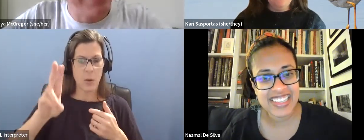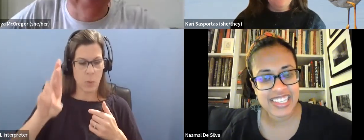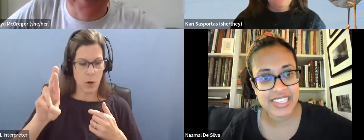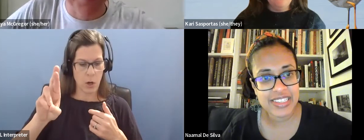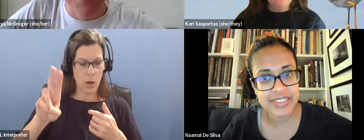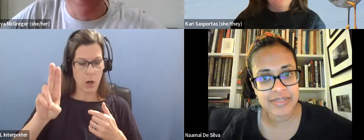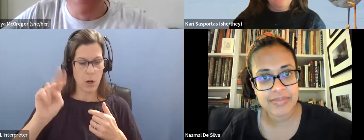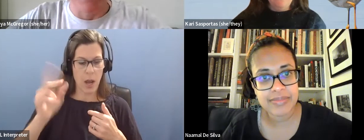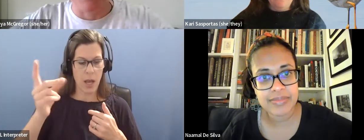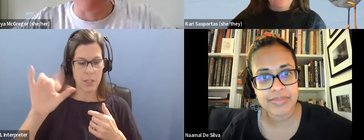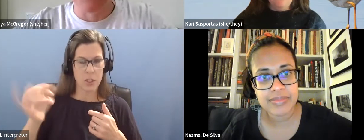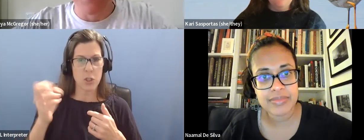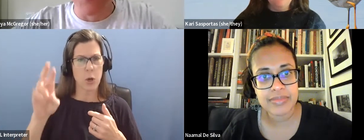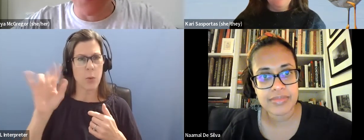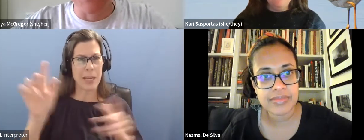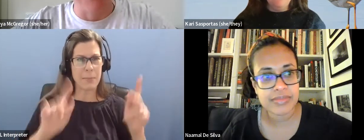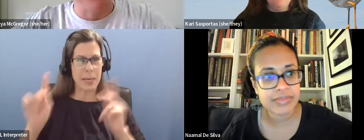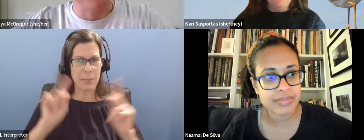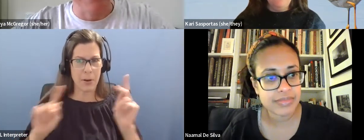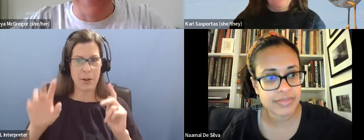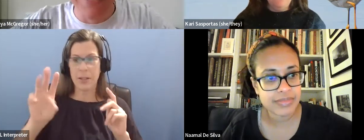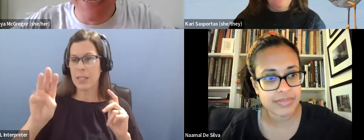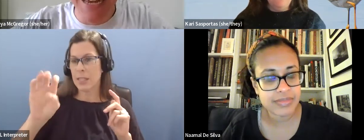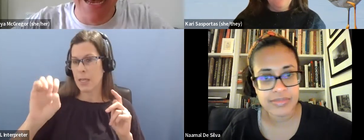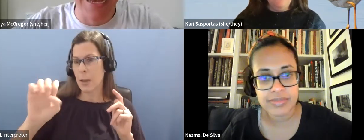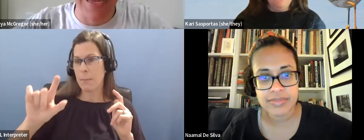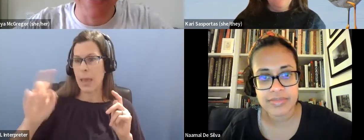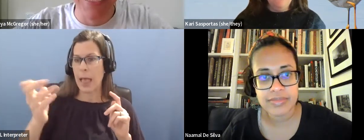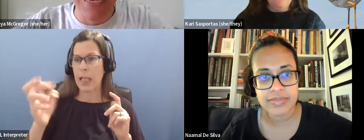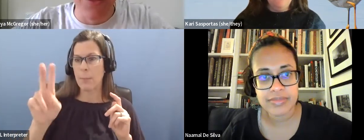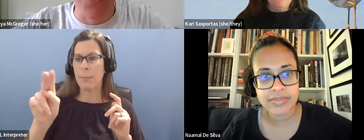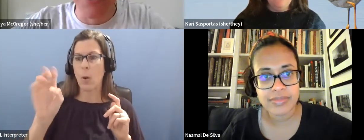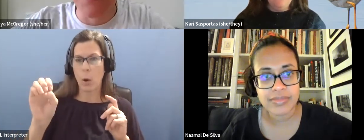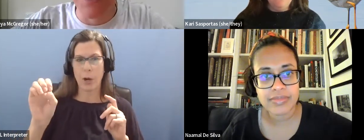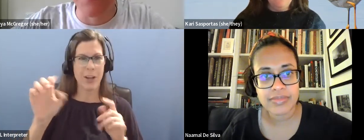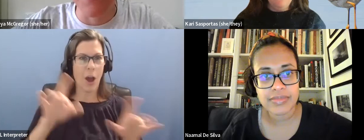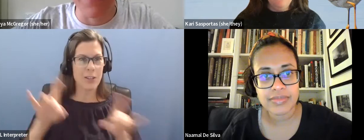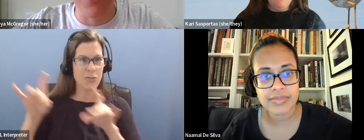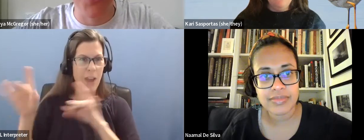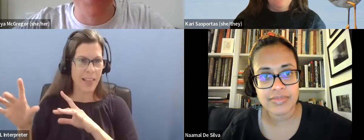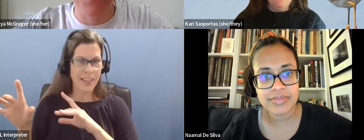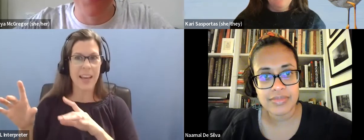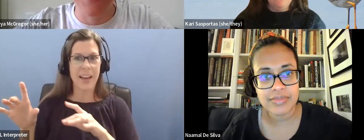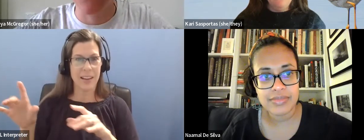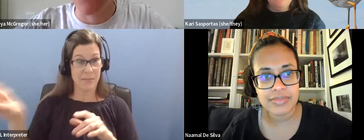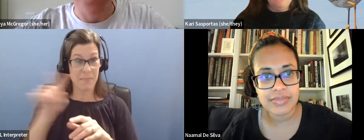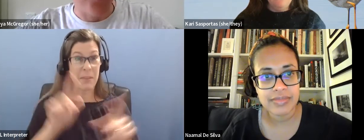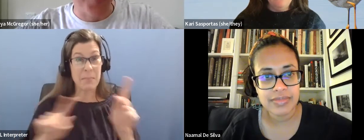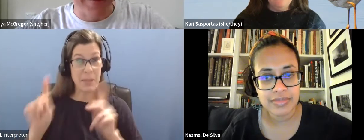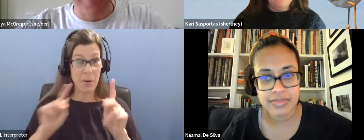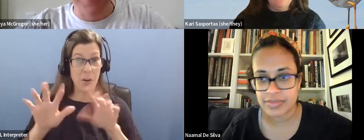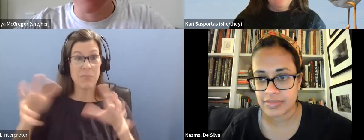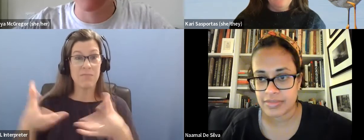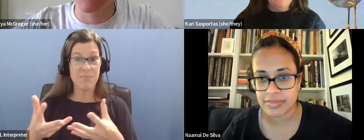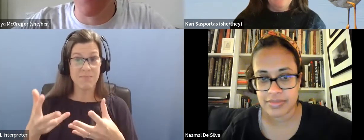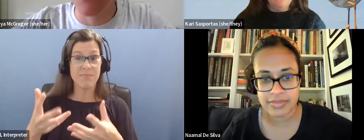It's actually Wednesday morning for me. Zoom is an amazing thing. And the Wurundjeri people have been enjoying the birds here for more than